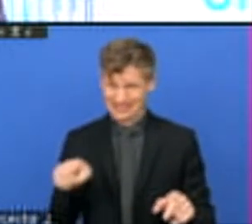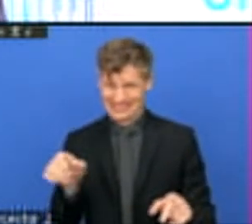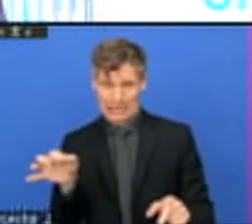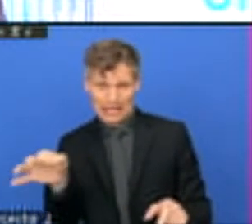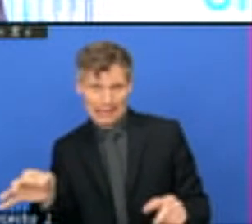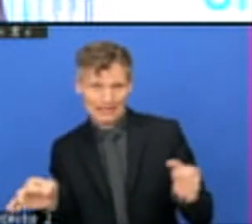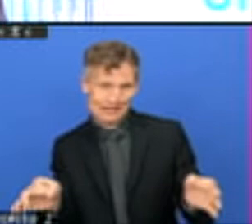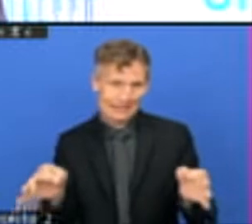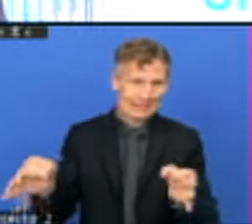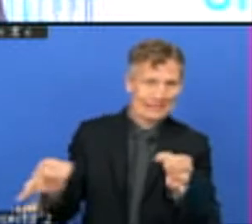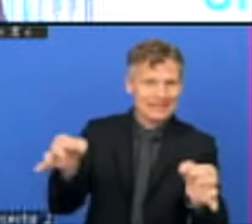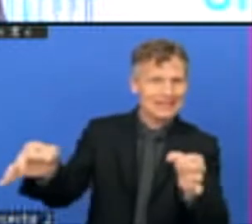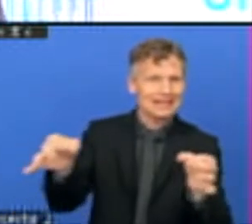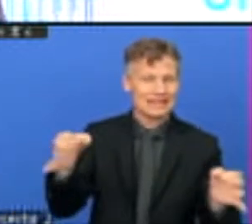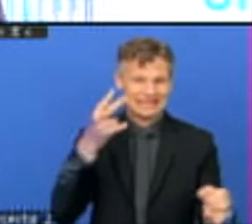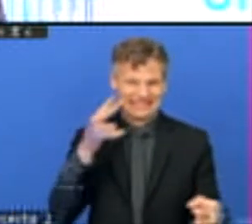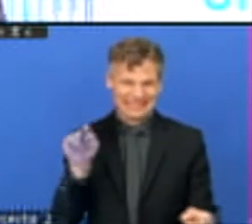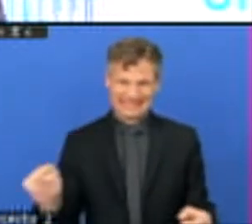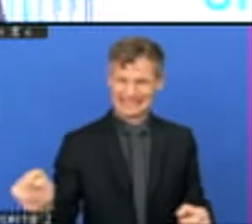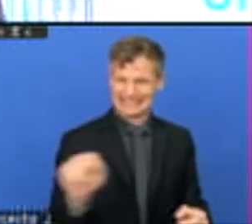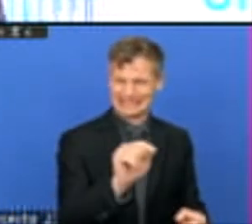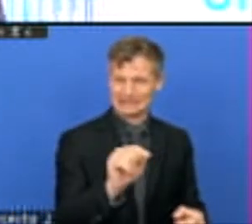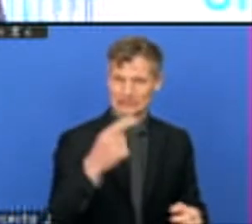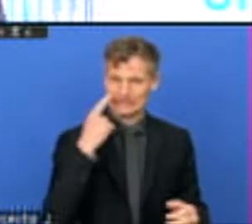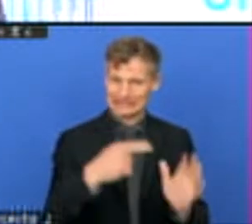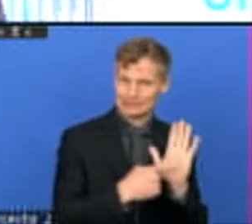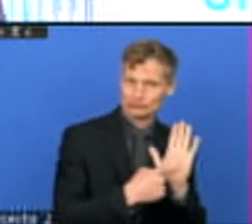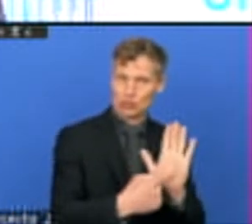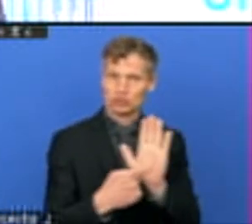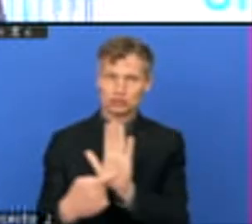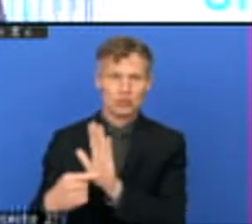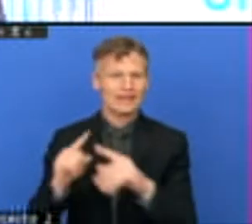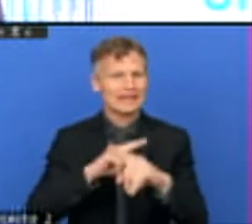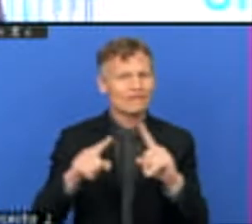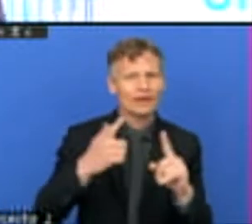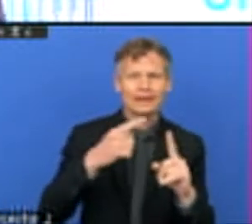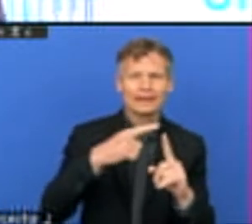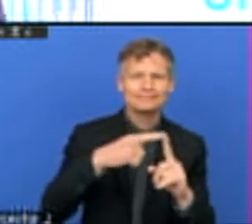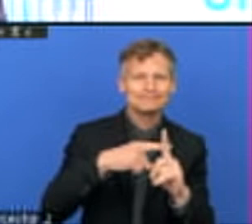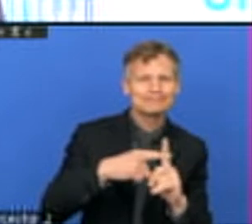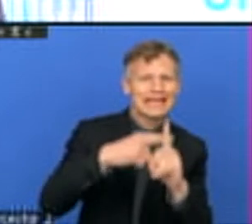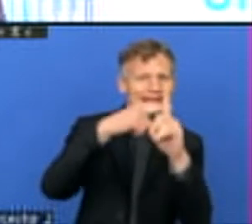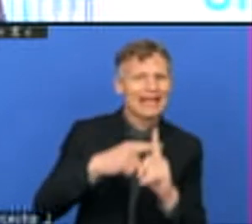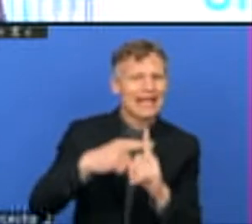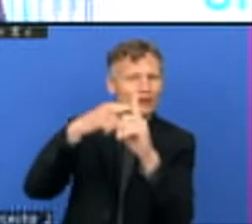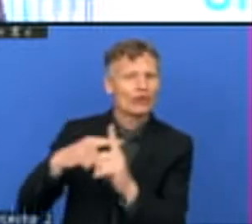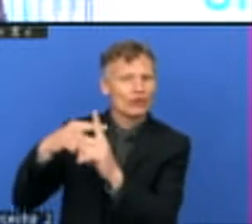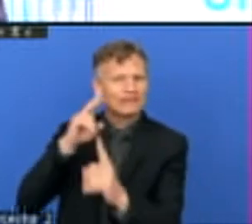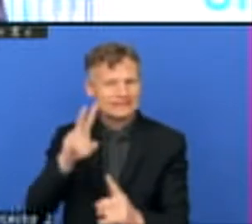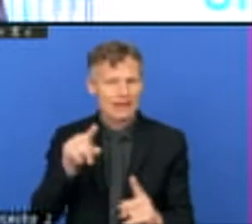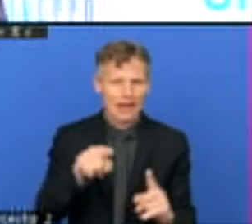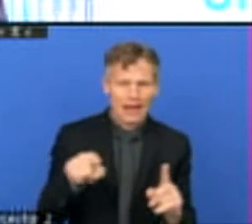are communities in the case of Zimbabwe. These are the communities that either are suffering from